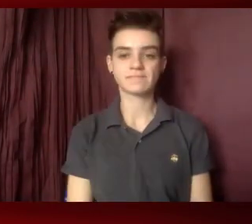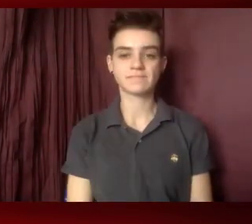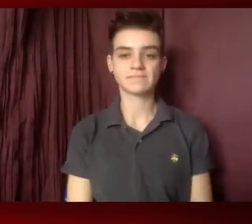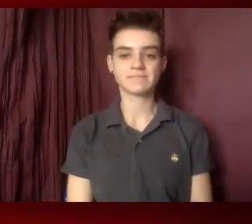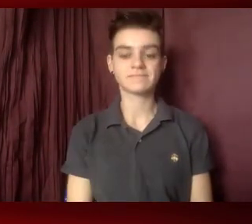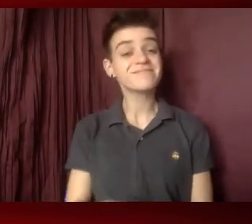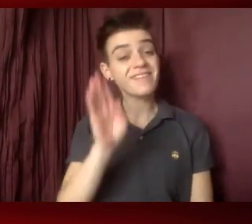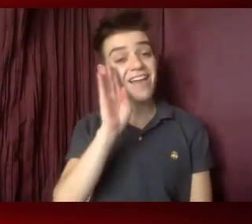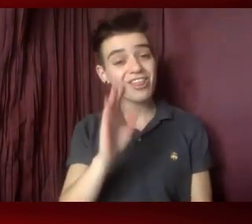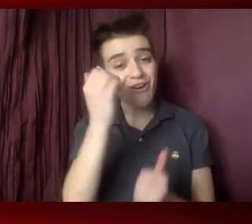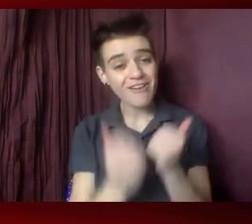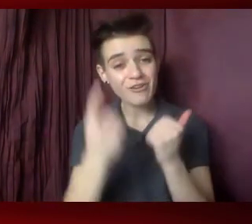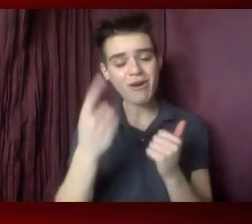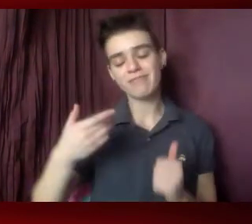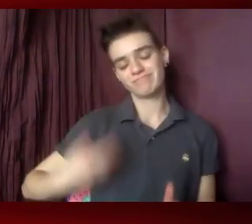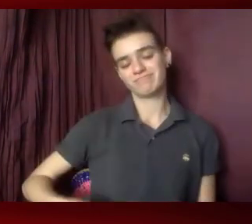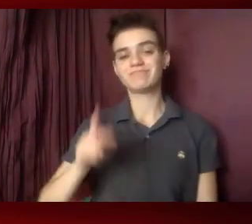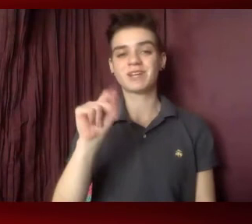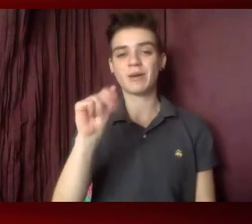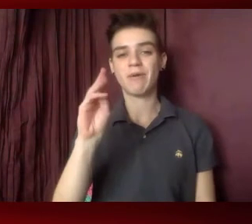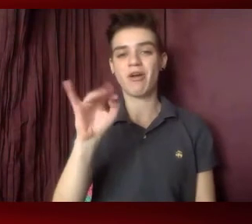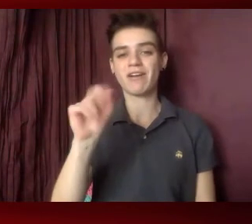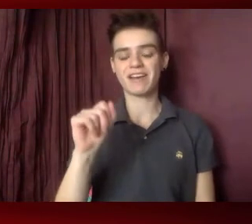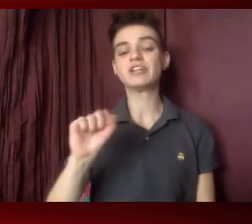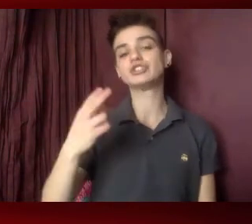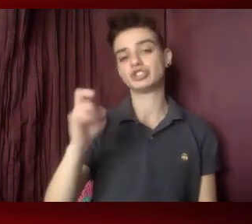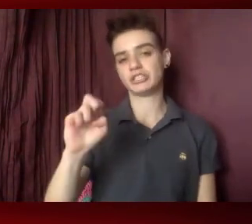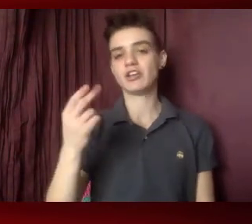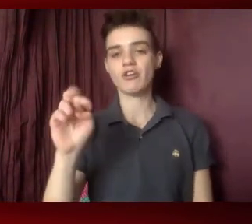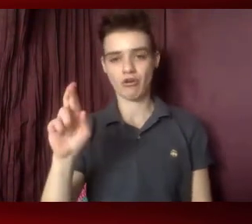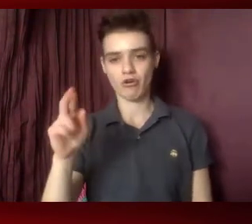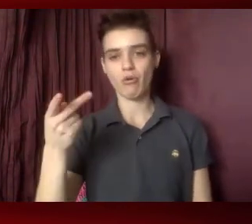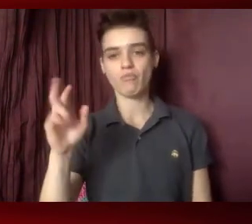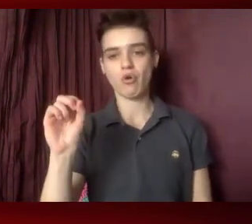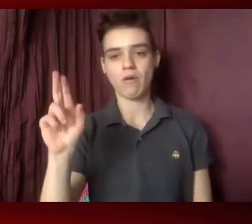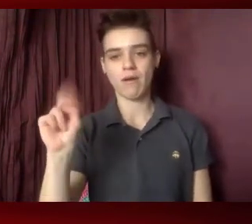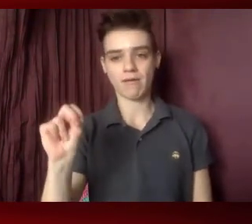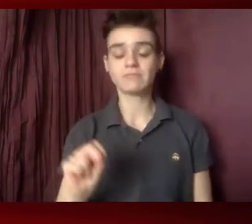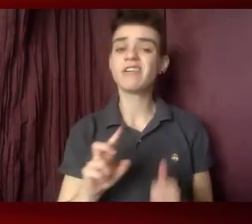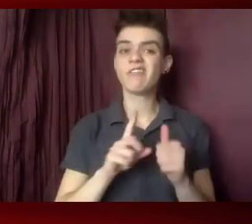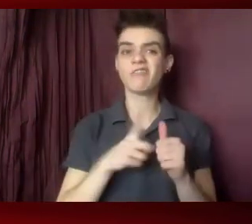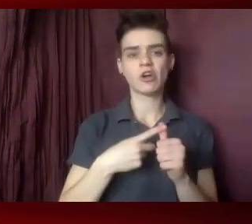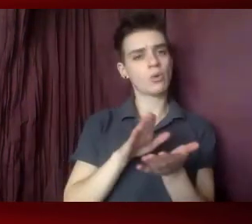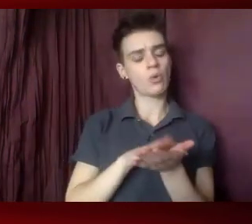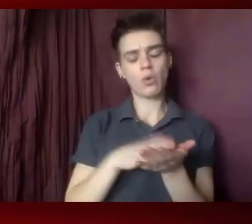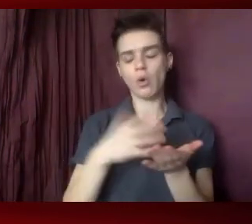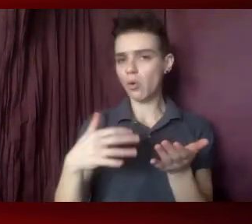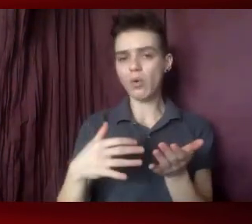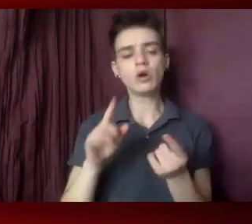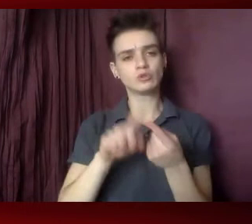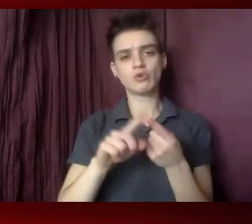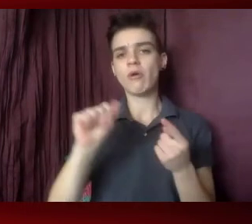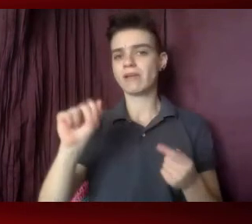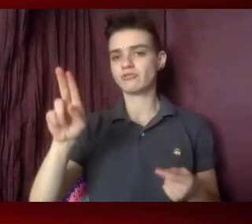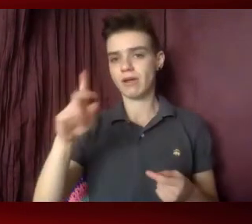Hello, everyone. I'm Kamaria Lafrey. She, her pronouns. Um, just first want to say big props to AIDS United for